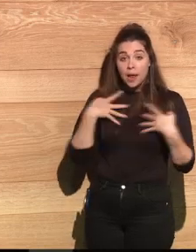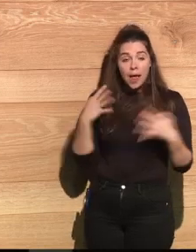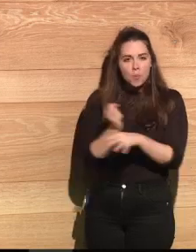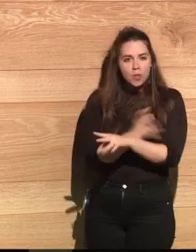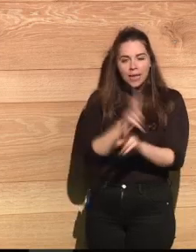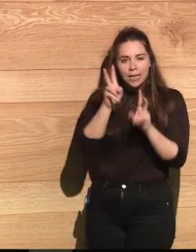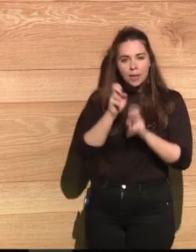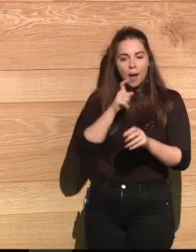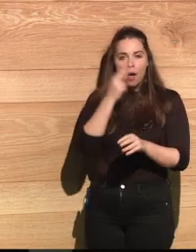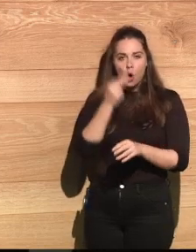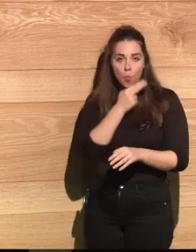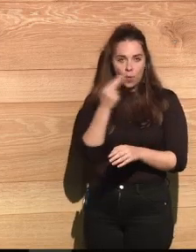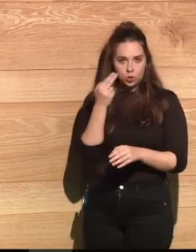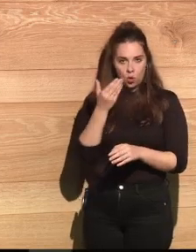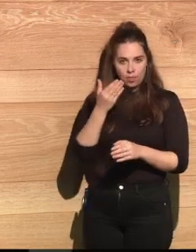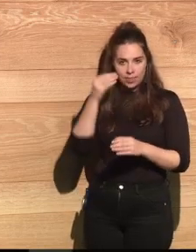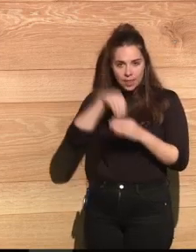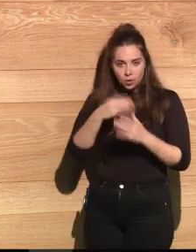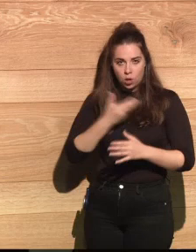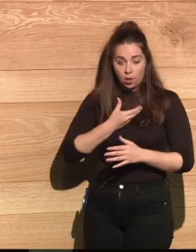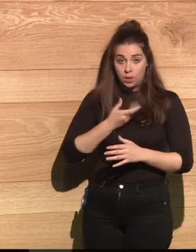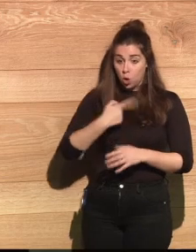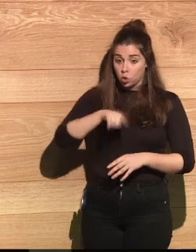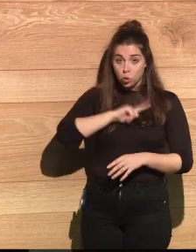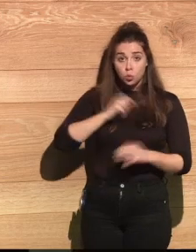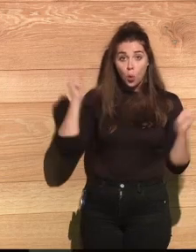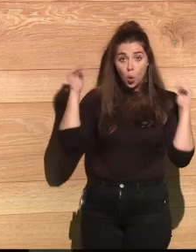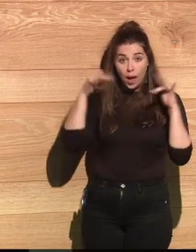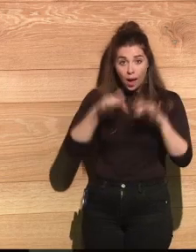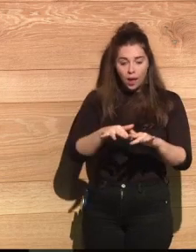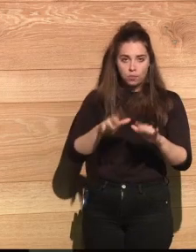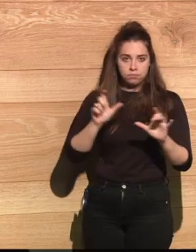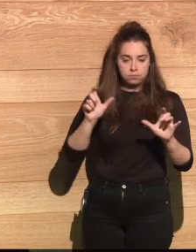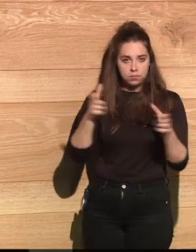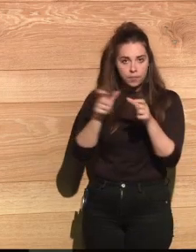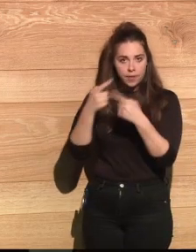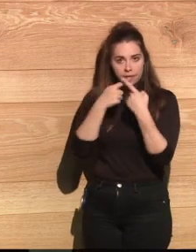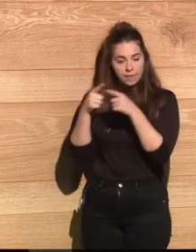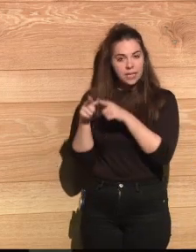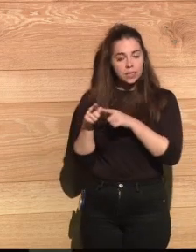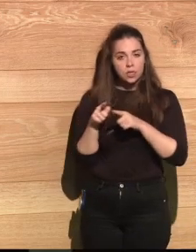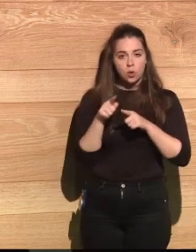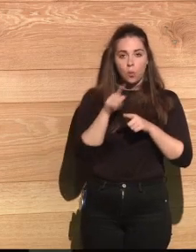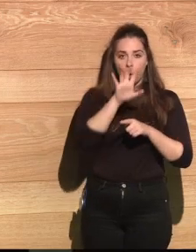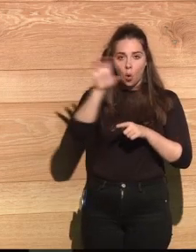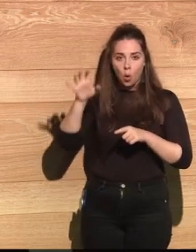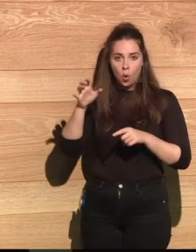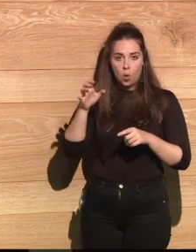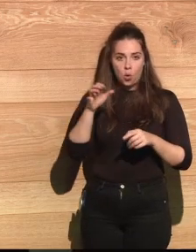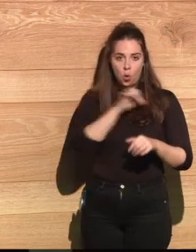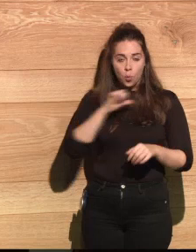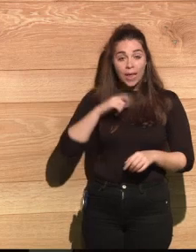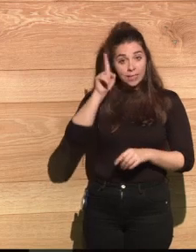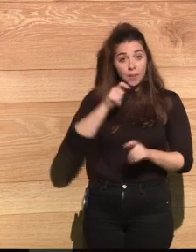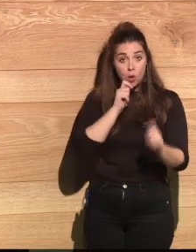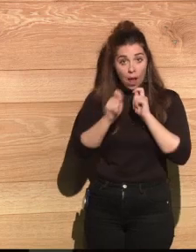But not just that, but also the commitment of the city council. We have had several meetings with different communities